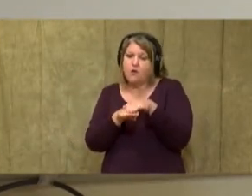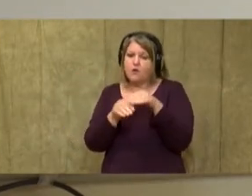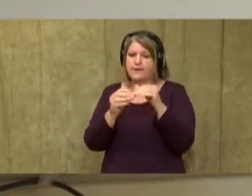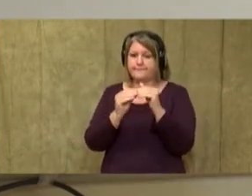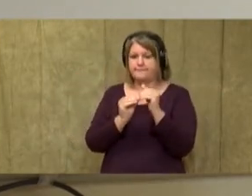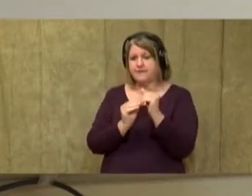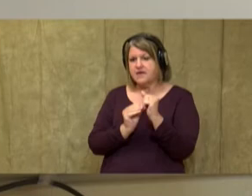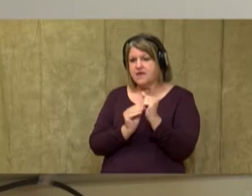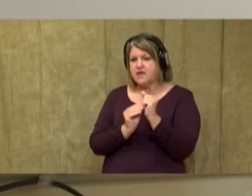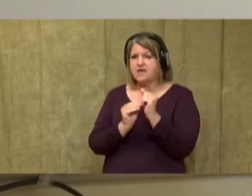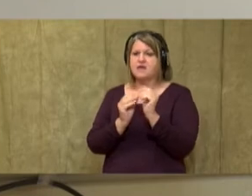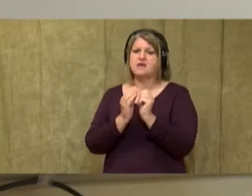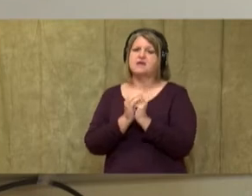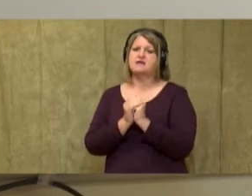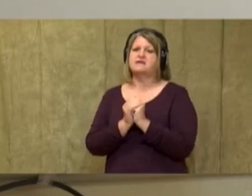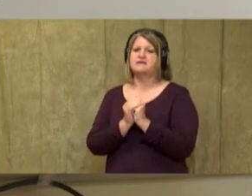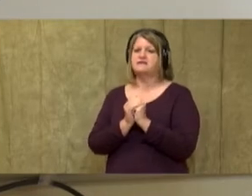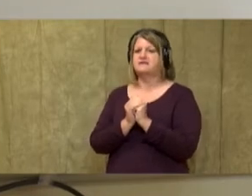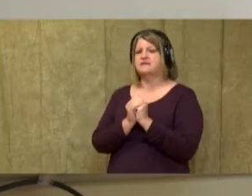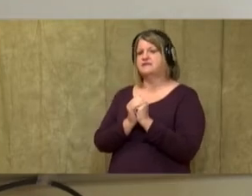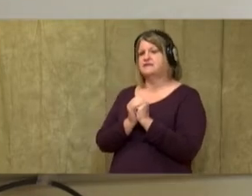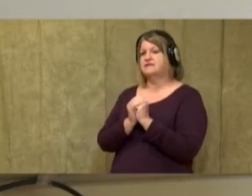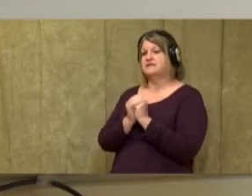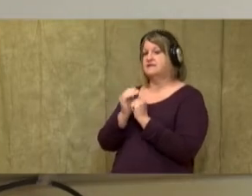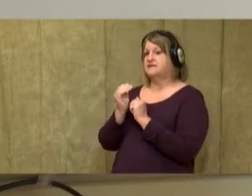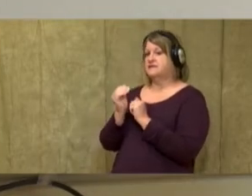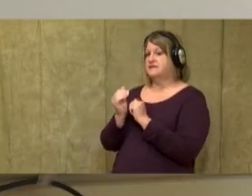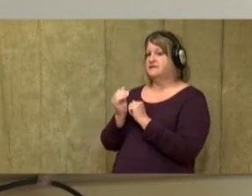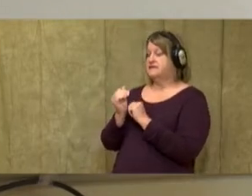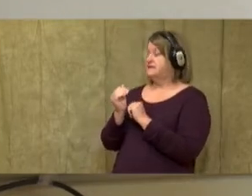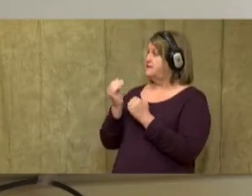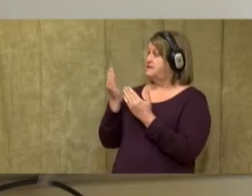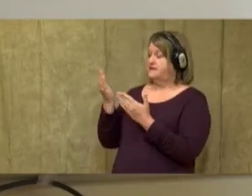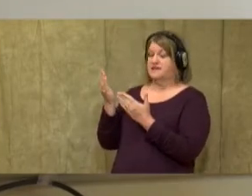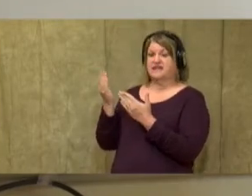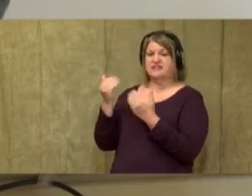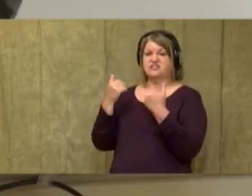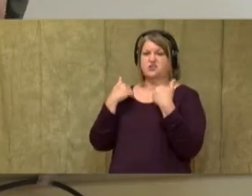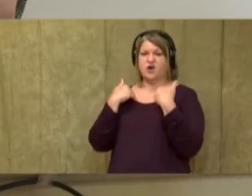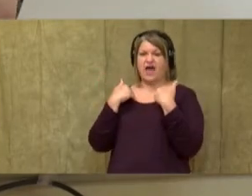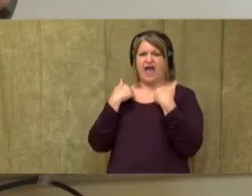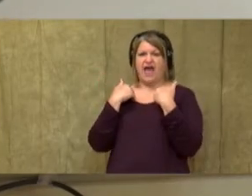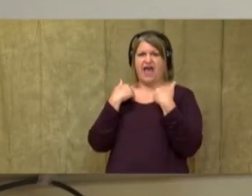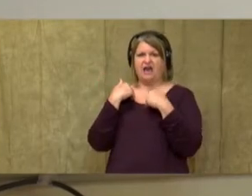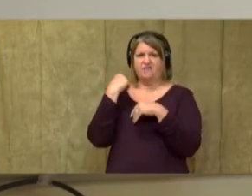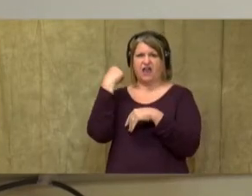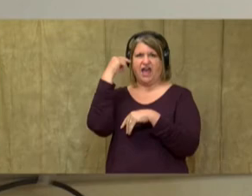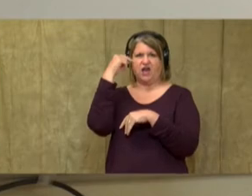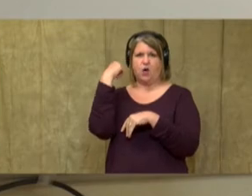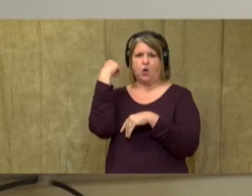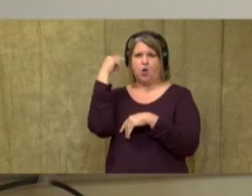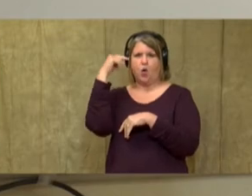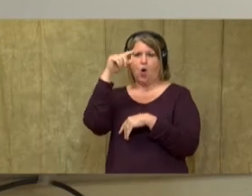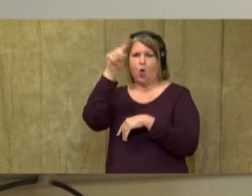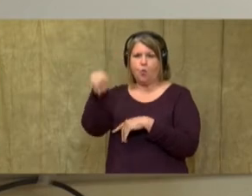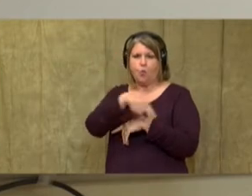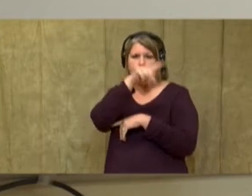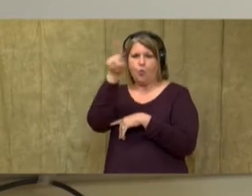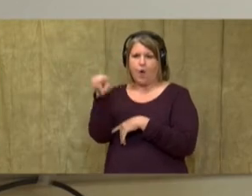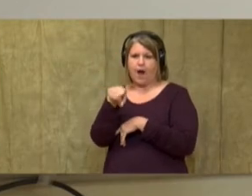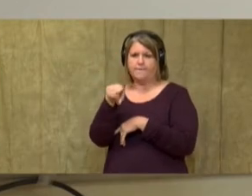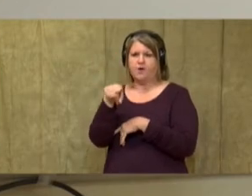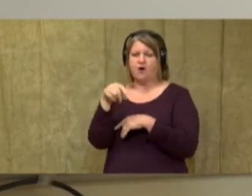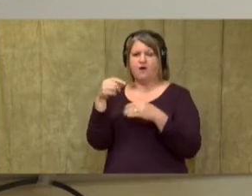this paper, this aluminum foil until I get kind of a rounded shape at the top for the head. And it doesn't have to be